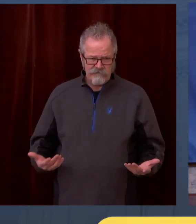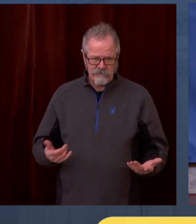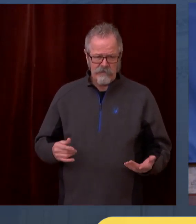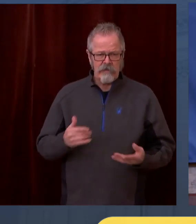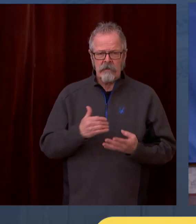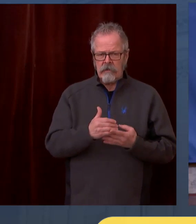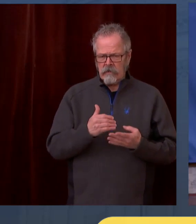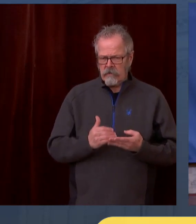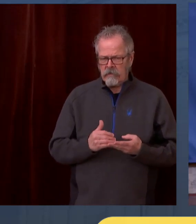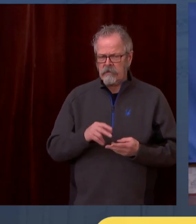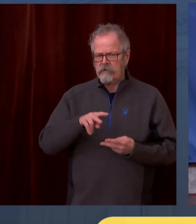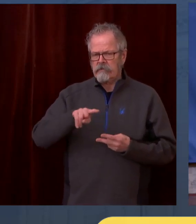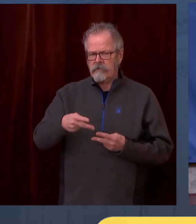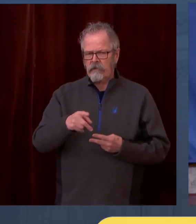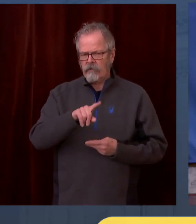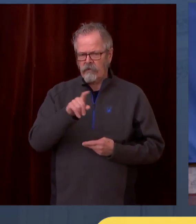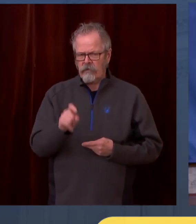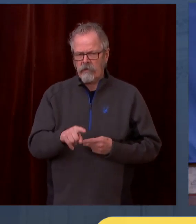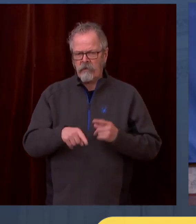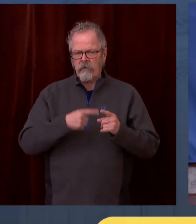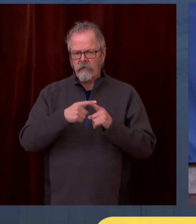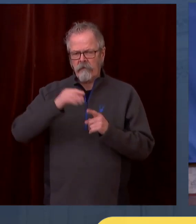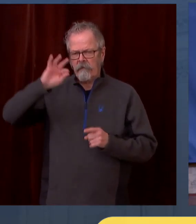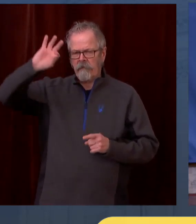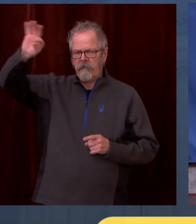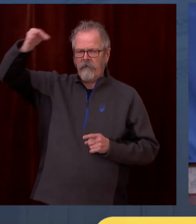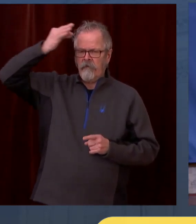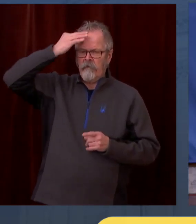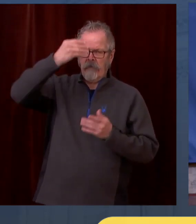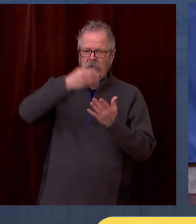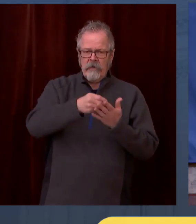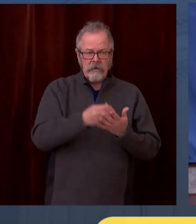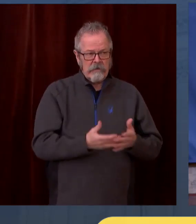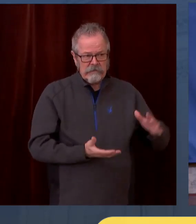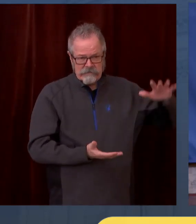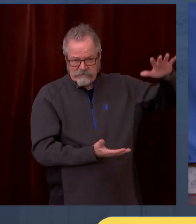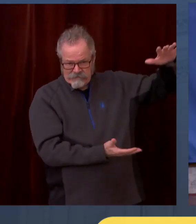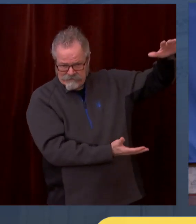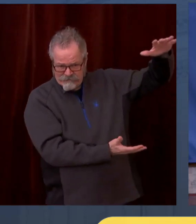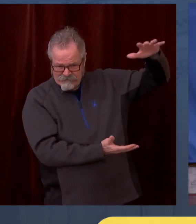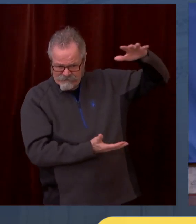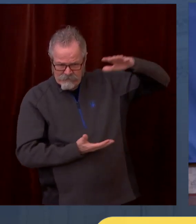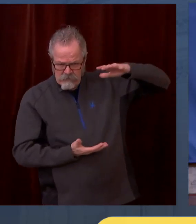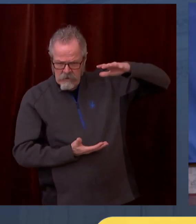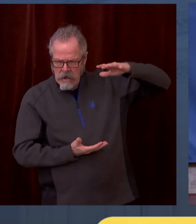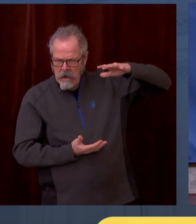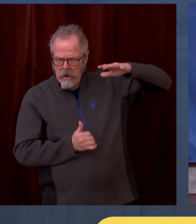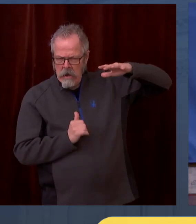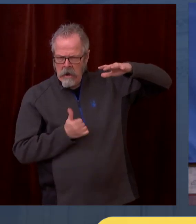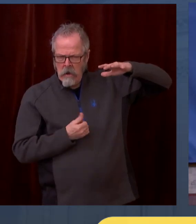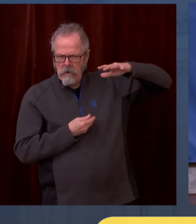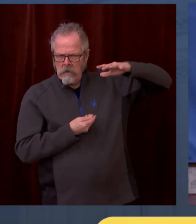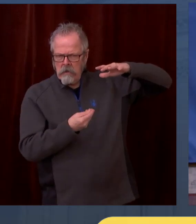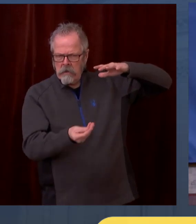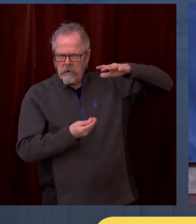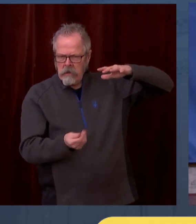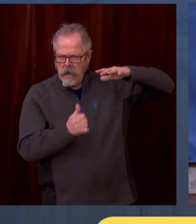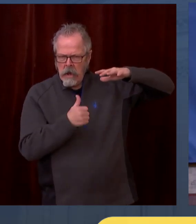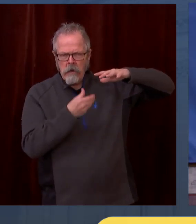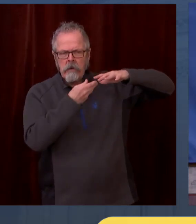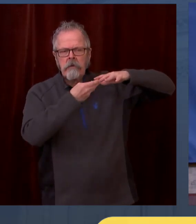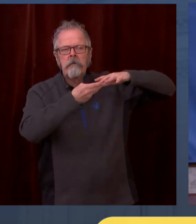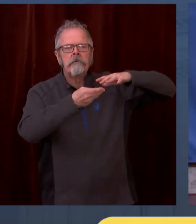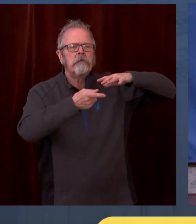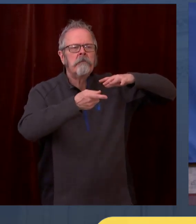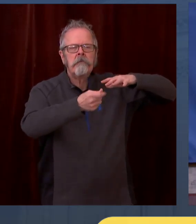identify some priorities, big-ticket priorities of how you'd like to spend the money. In particular, I'd be interested in knowing if you want